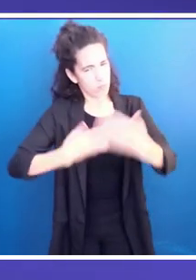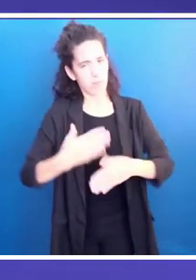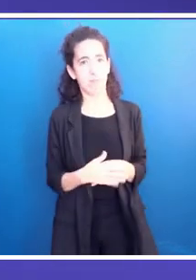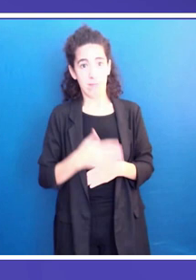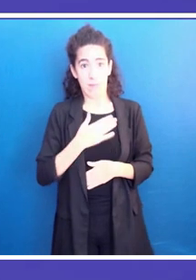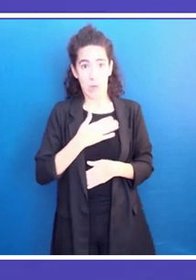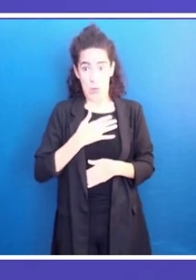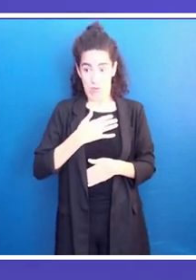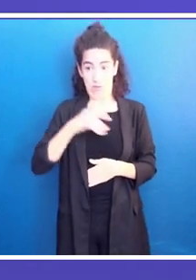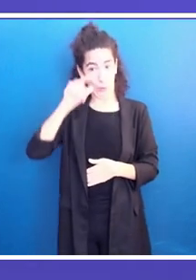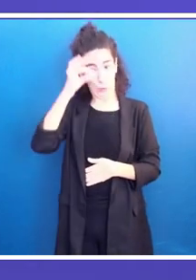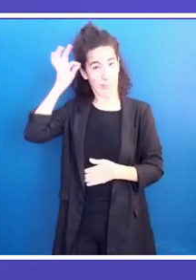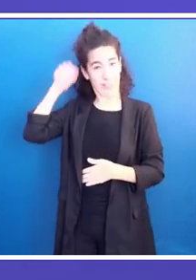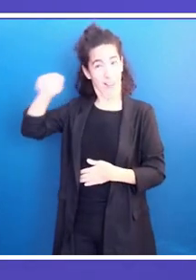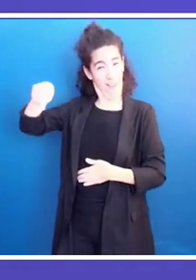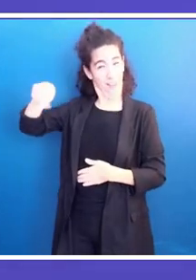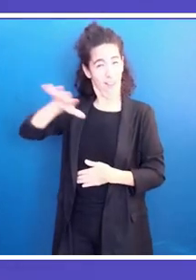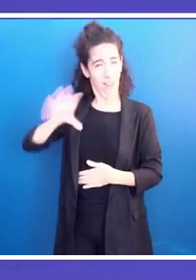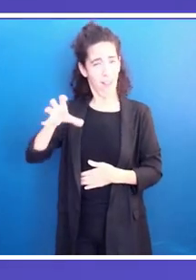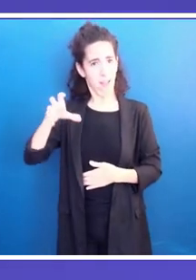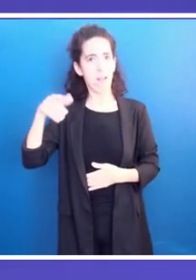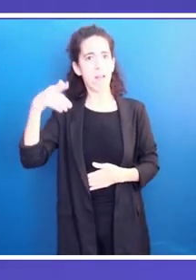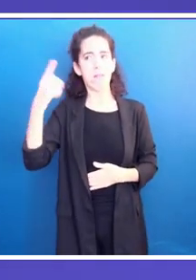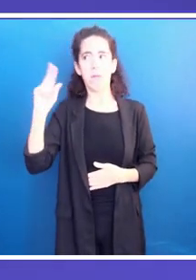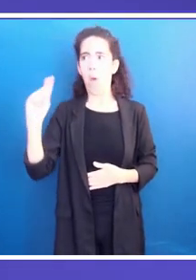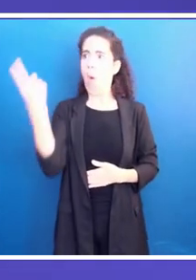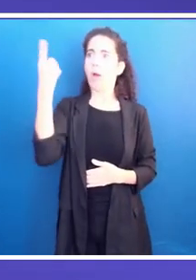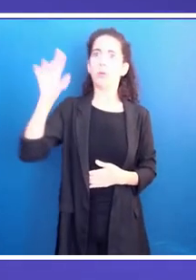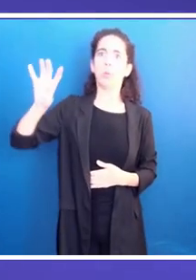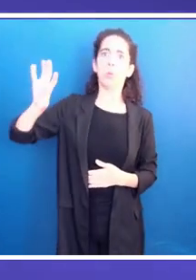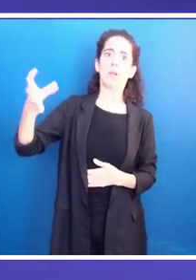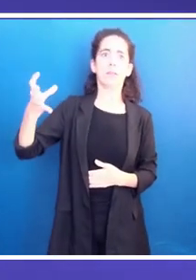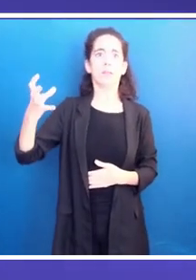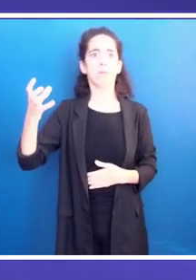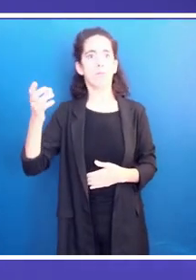Allow me as well to talk about the municipal elections.